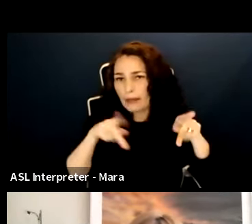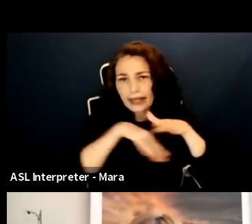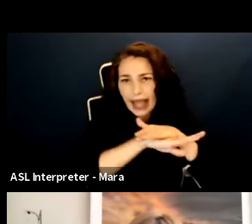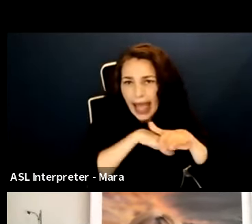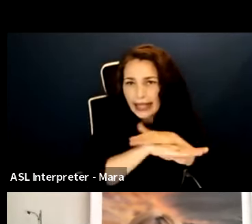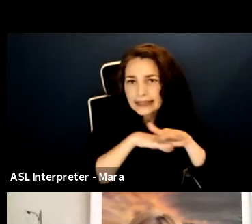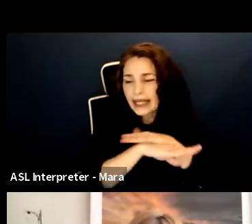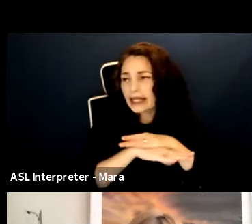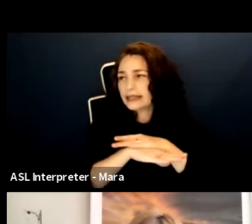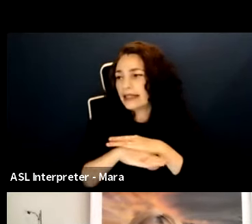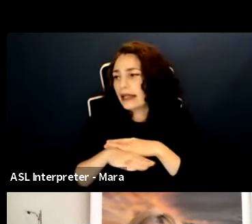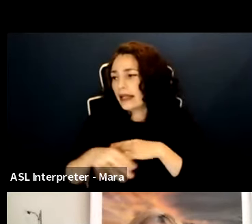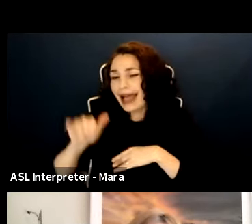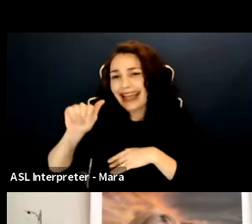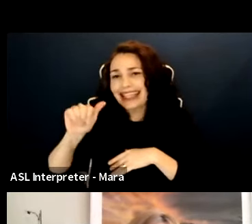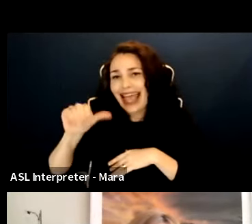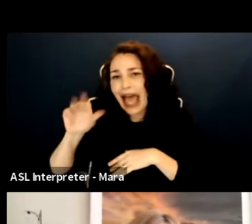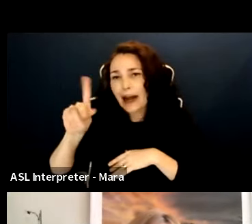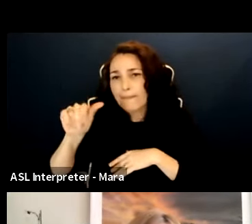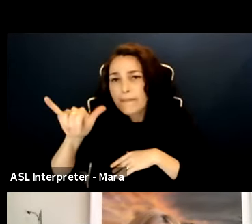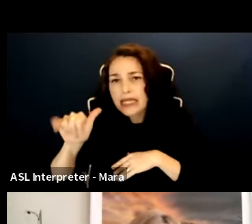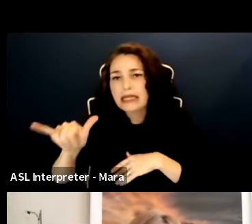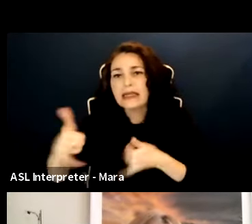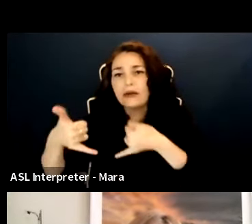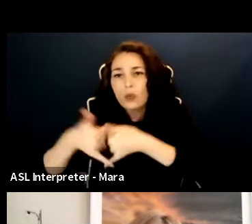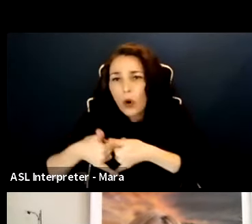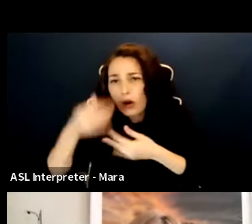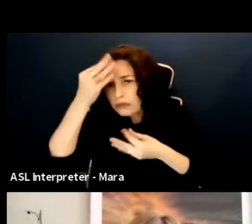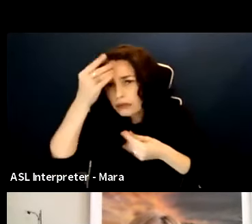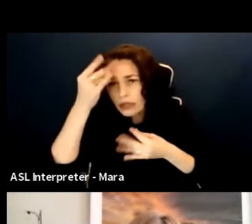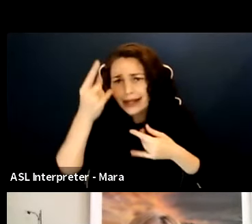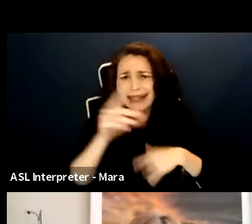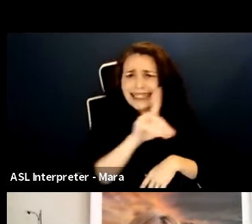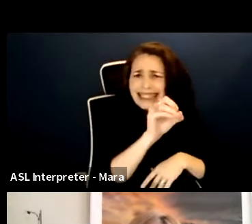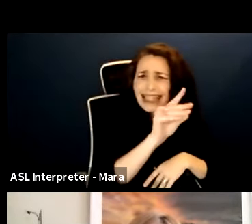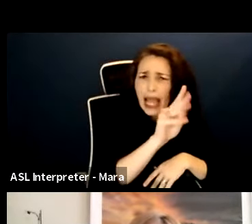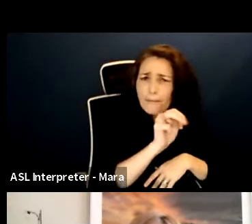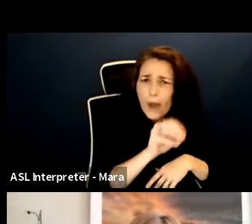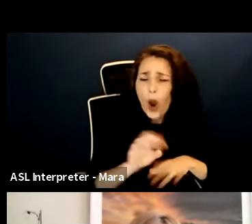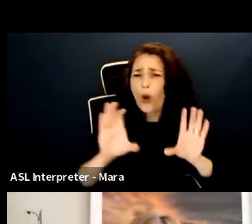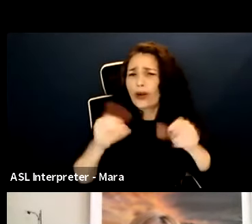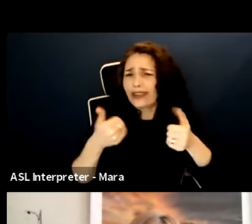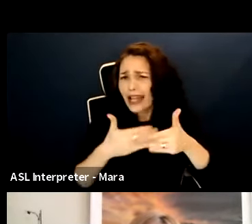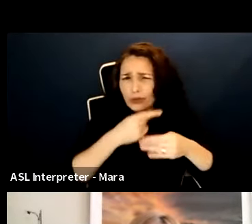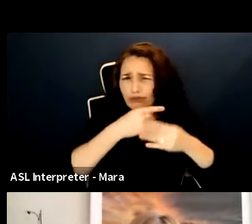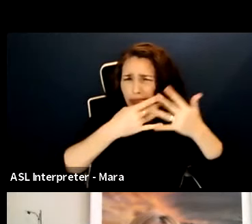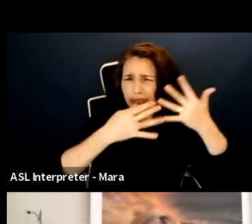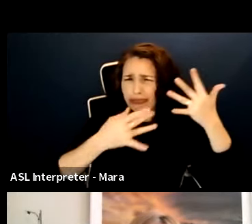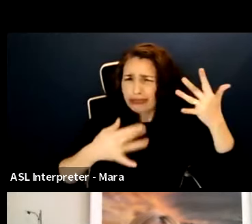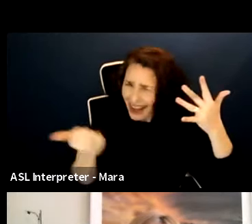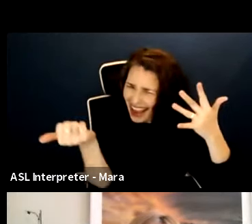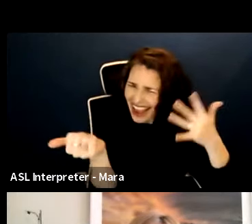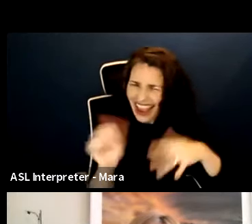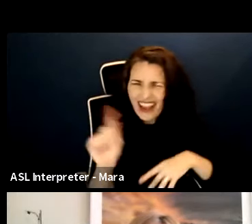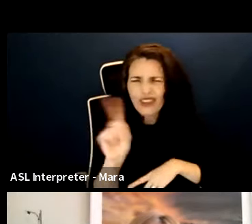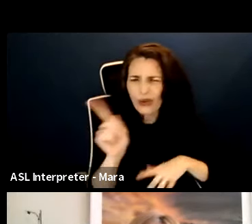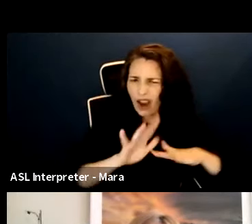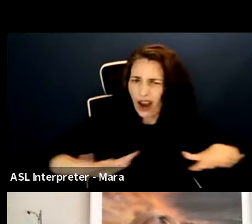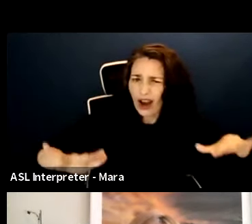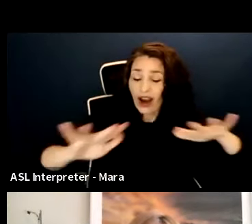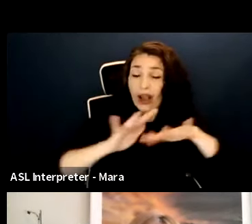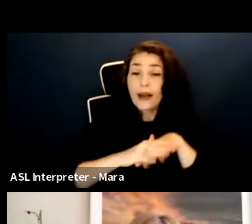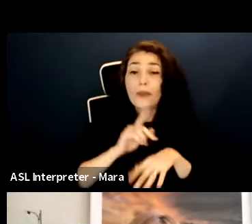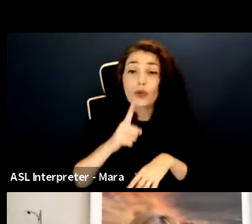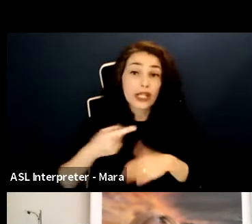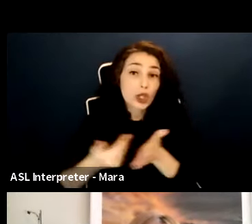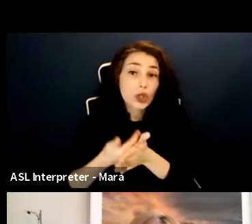demo purposes in the classroom. Yes, it could be used everywhere. One important point to note is that the new contract